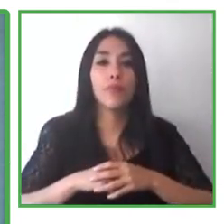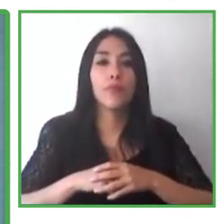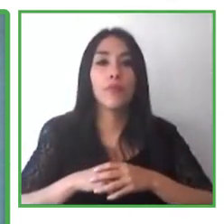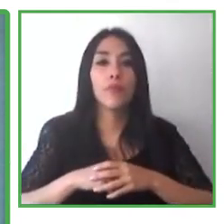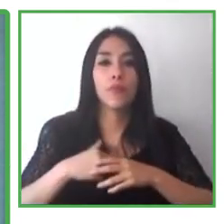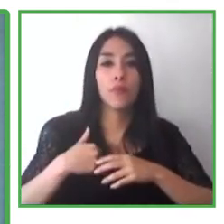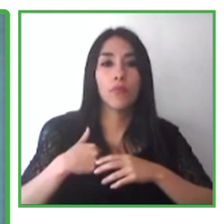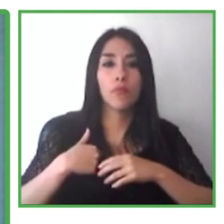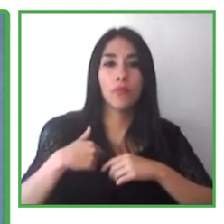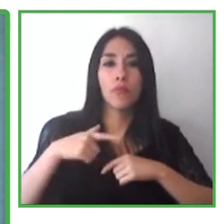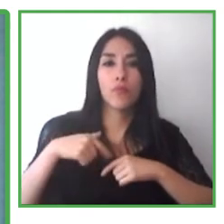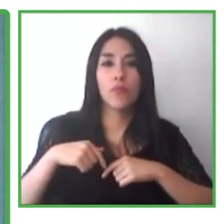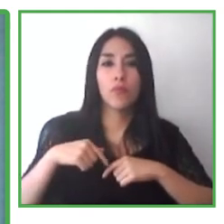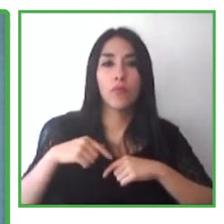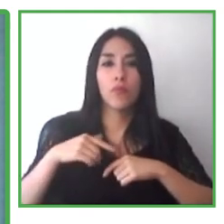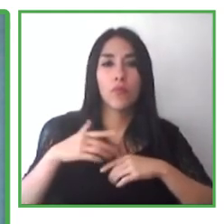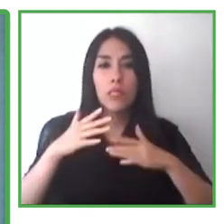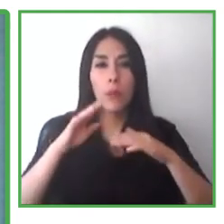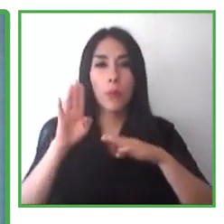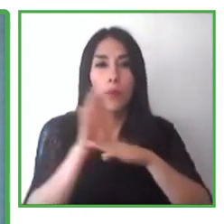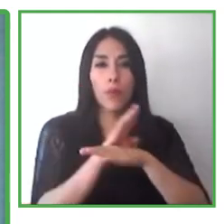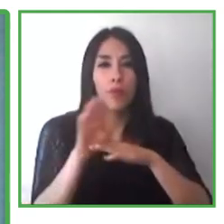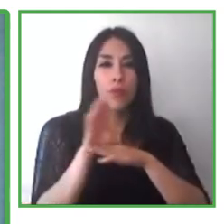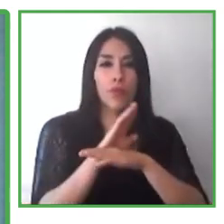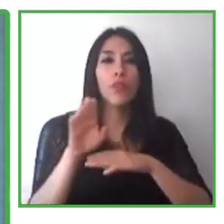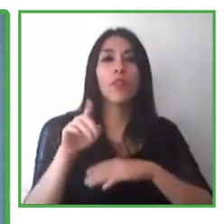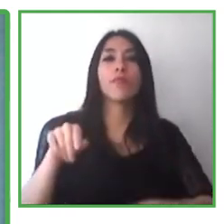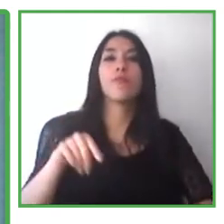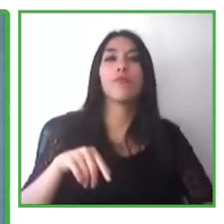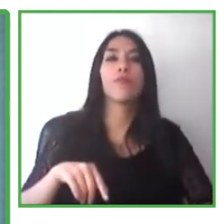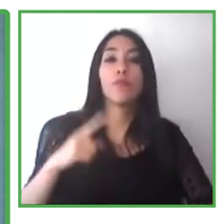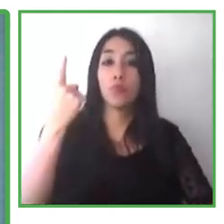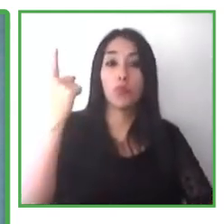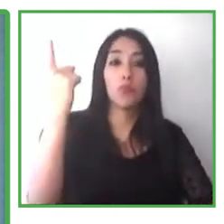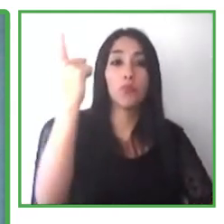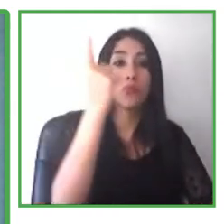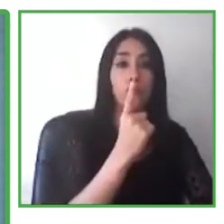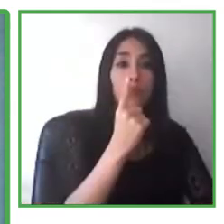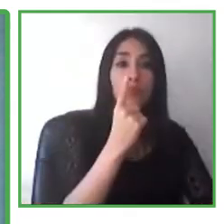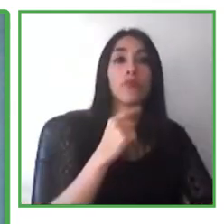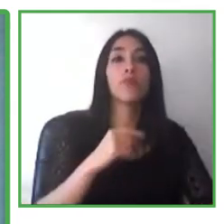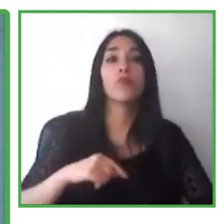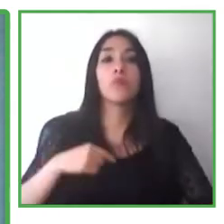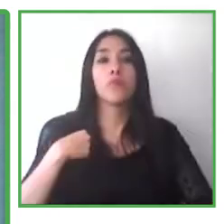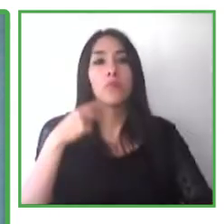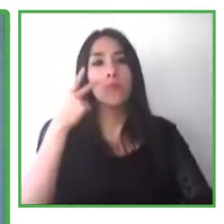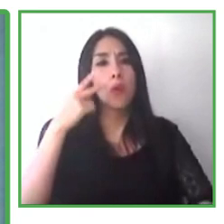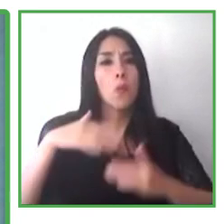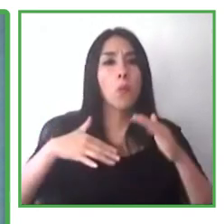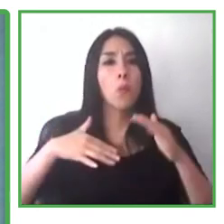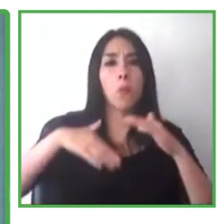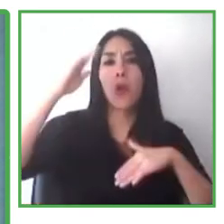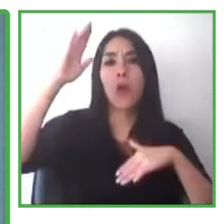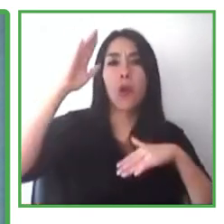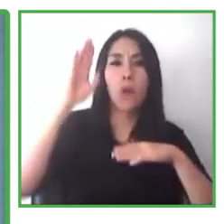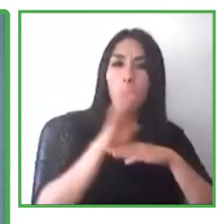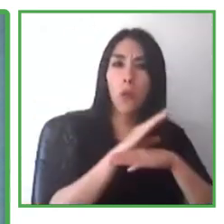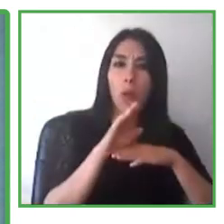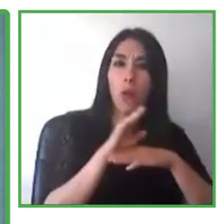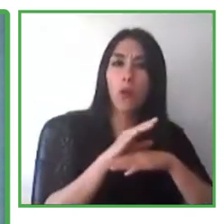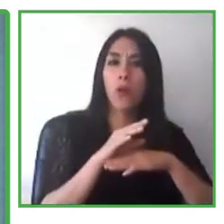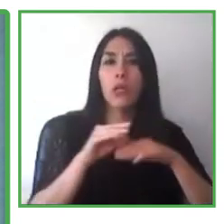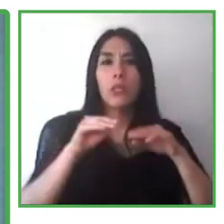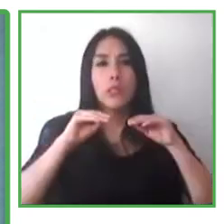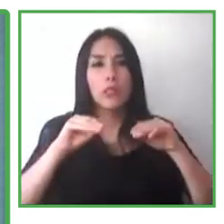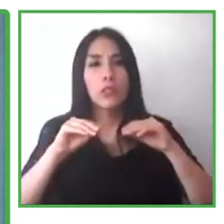the companies, in fact, in general. But we invite these people in order to talk with them and to exchange